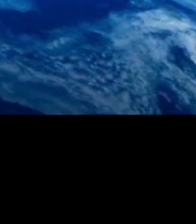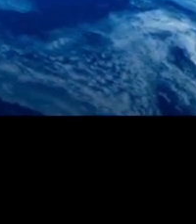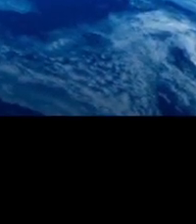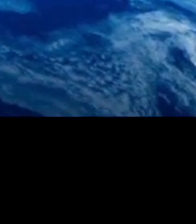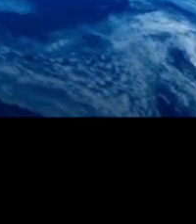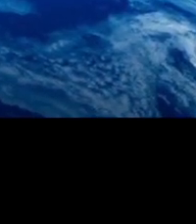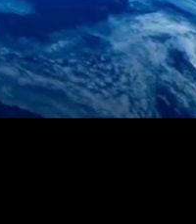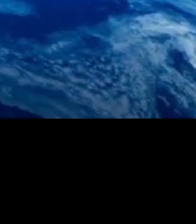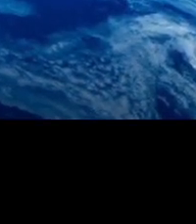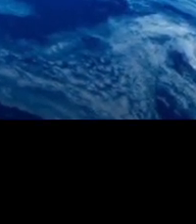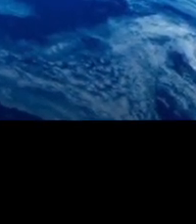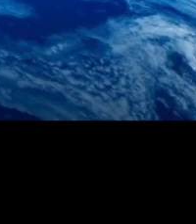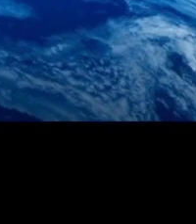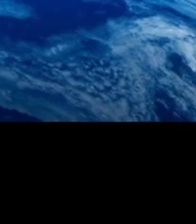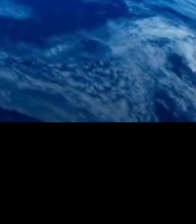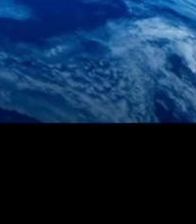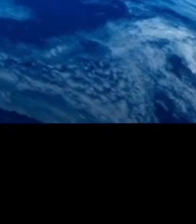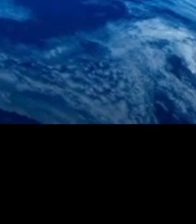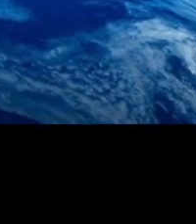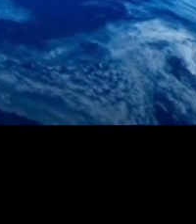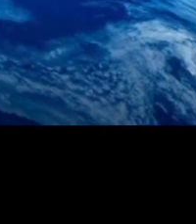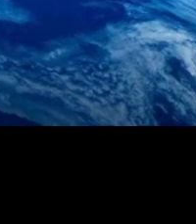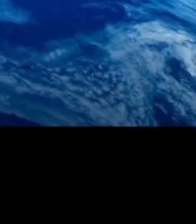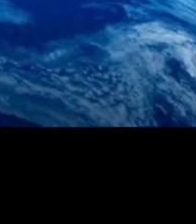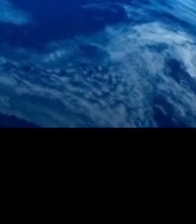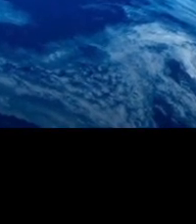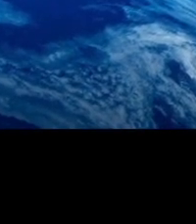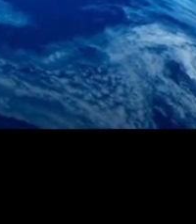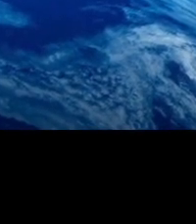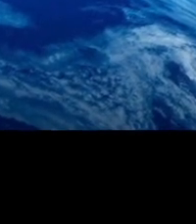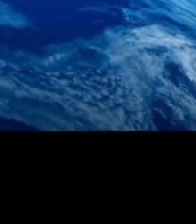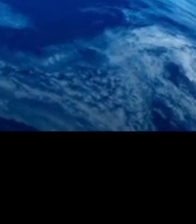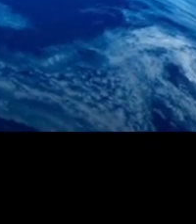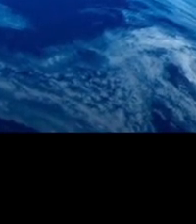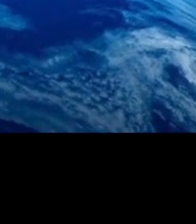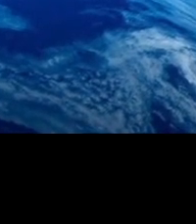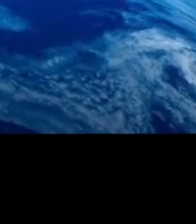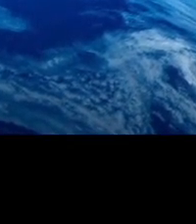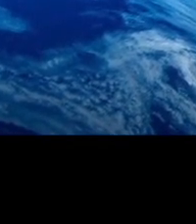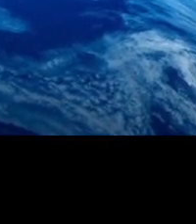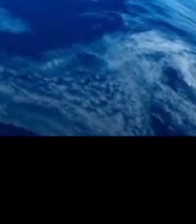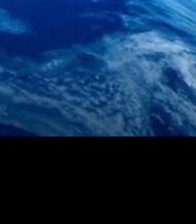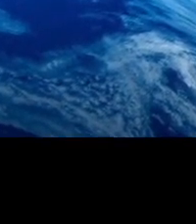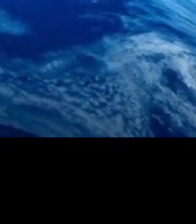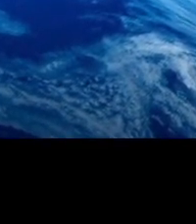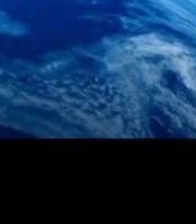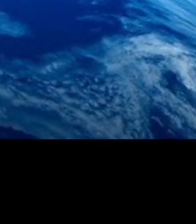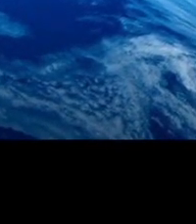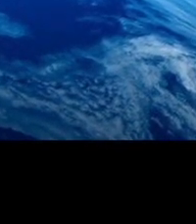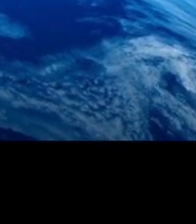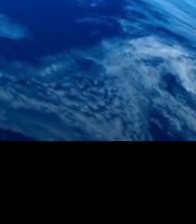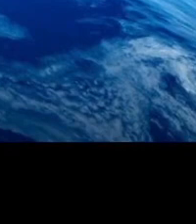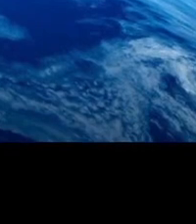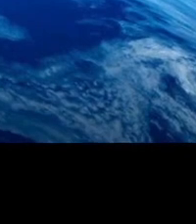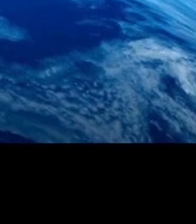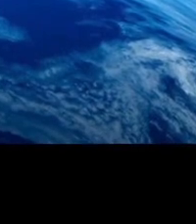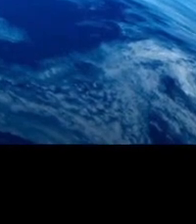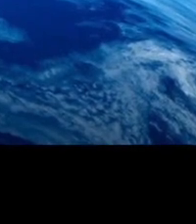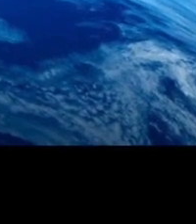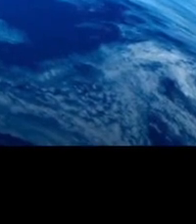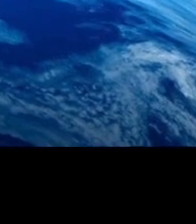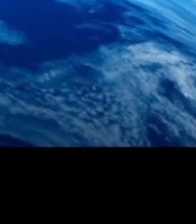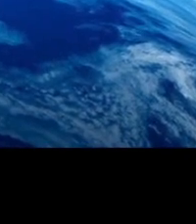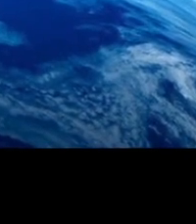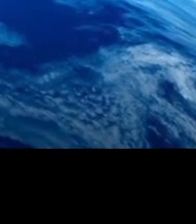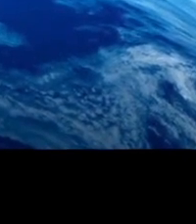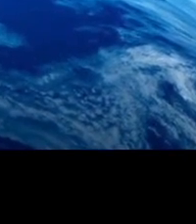And those who lands are shining will be raptured when Jesus comes. So fill your